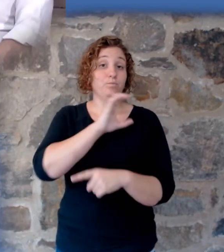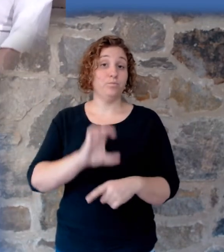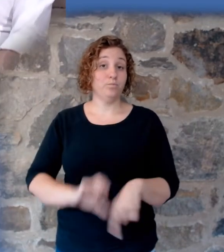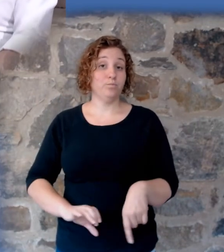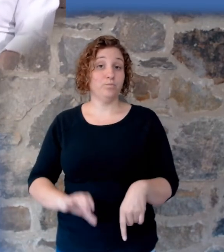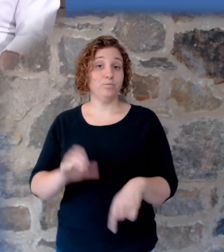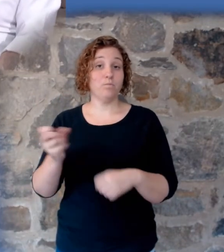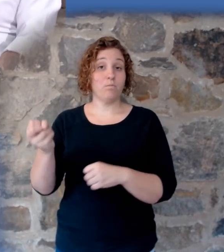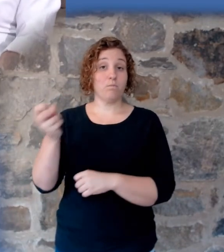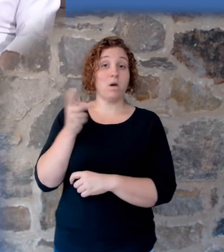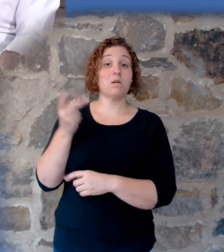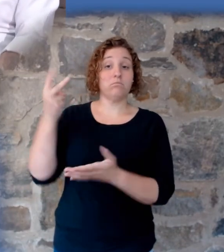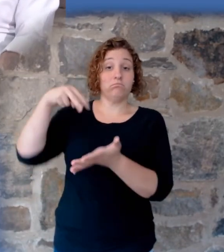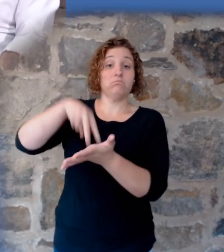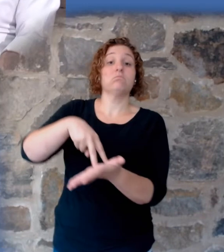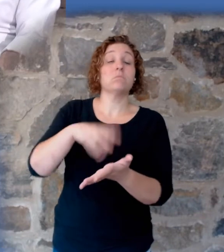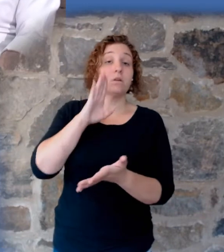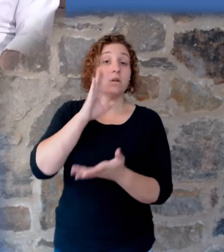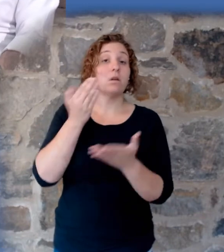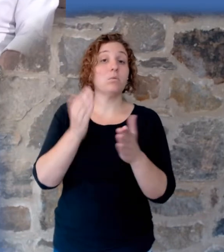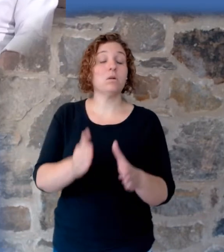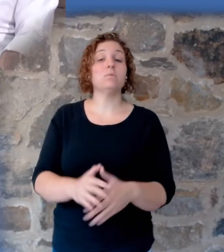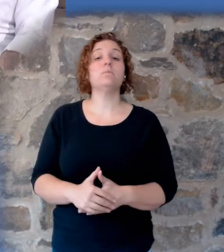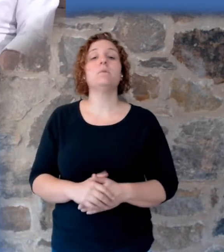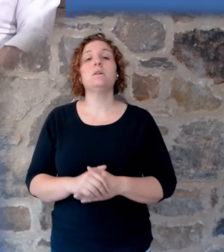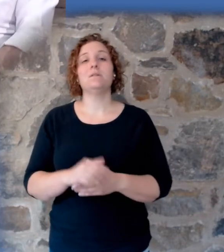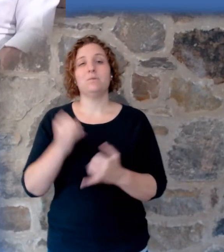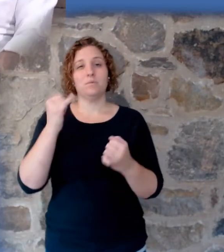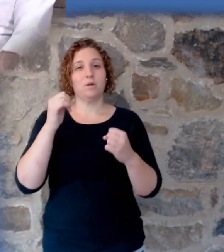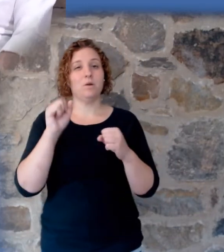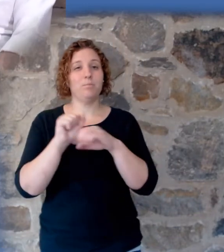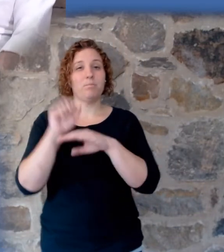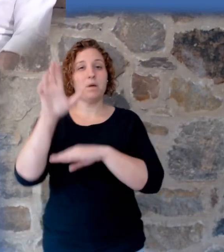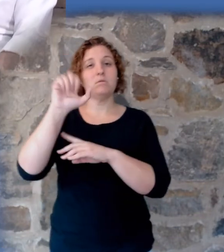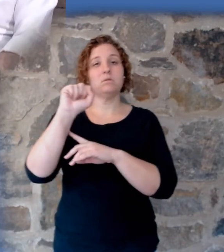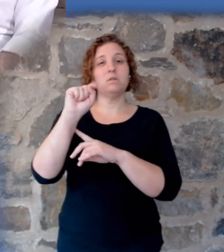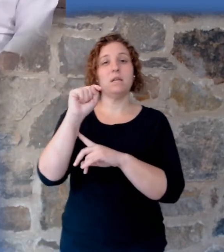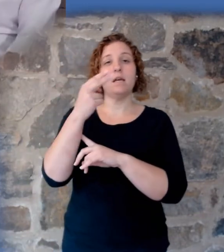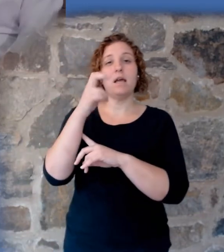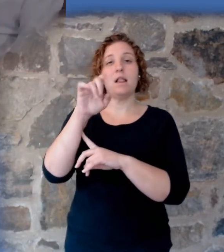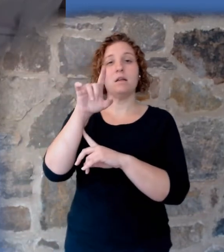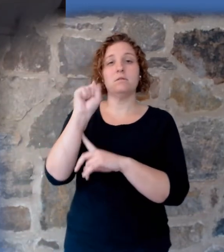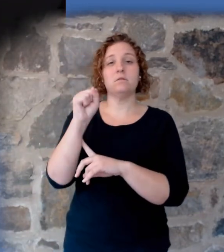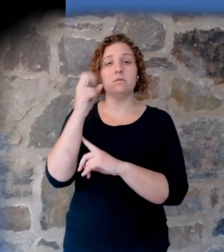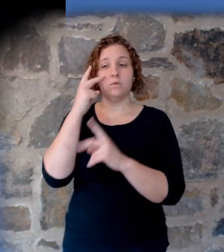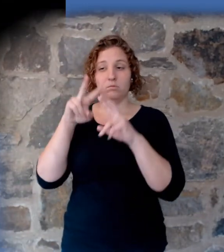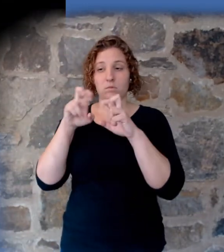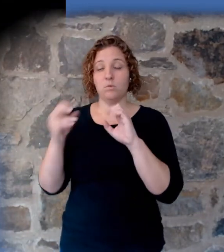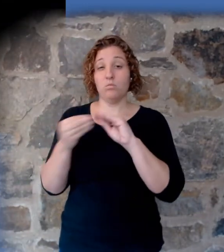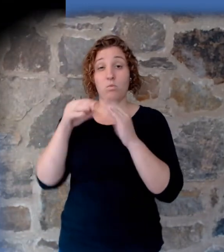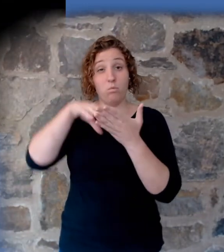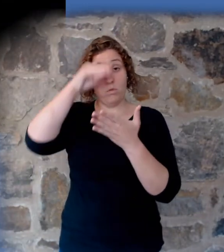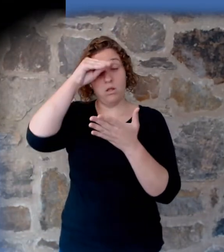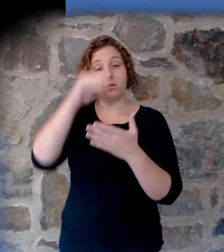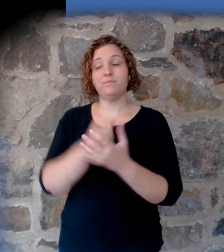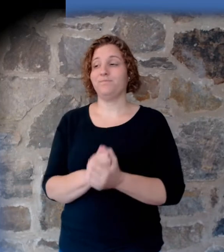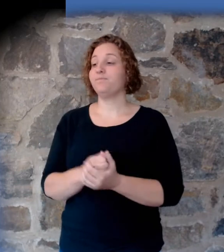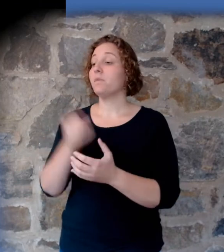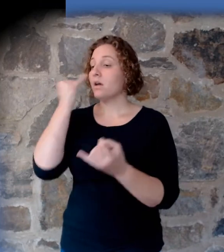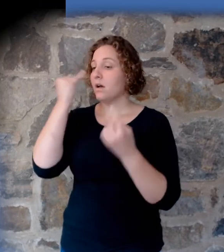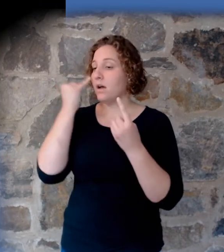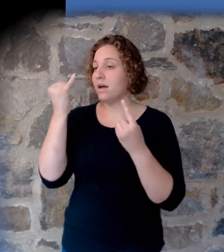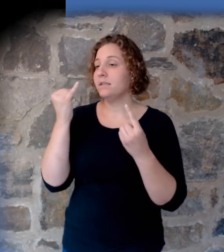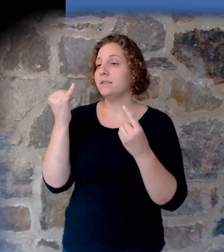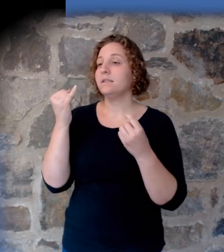Okay. So let's look at Mount St. Helens one more time. Let's see what else they learned. The idea that sediment layers can